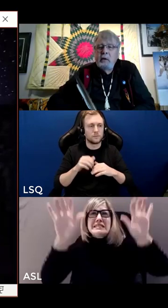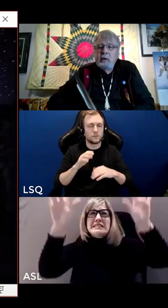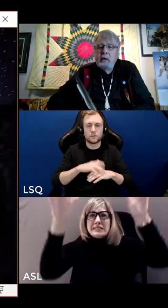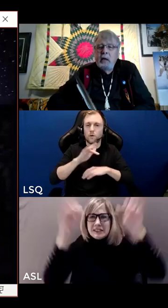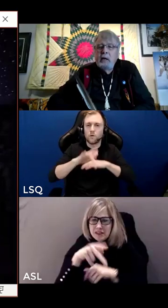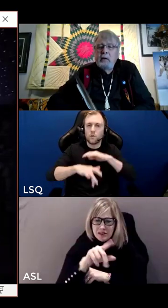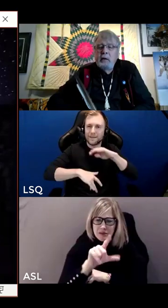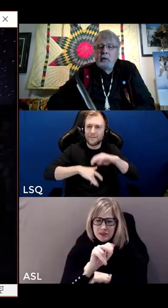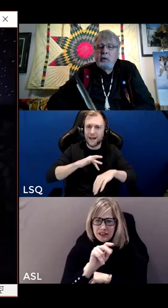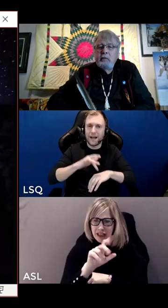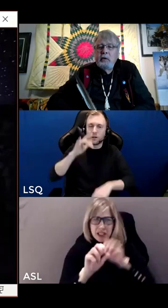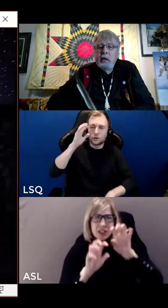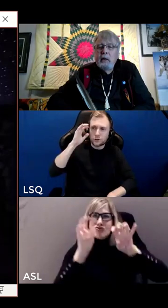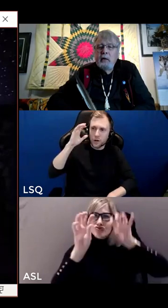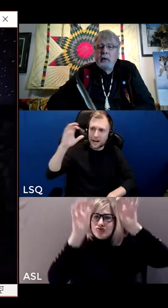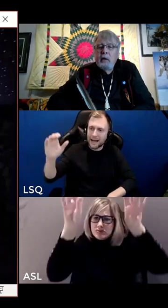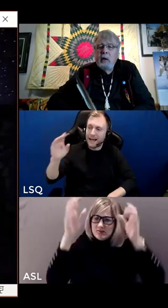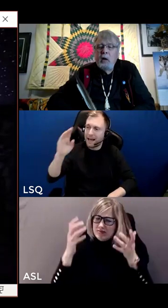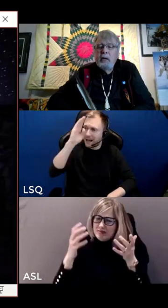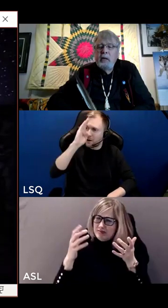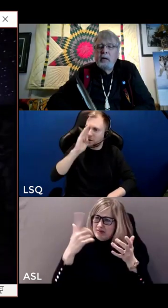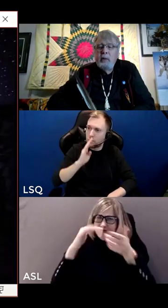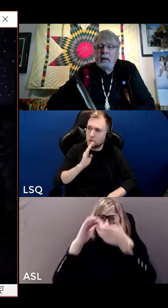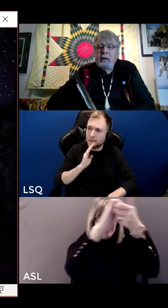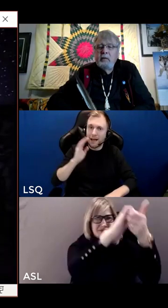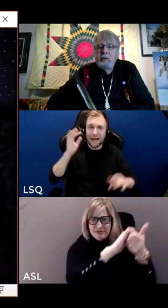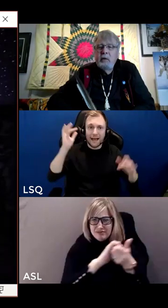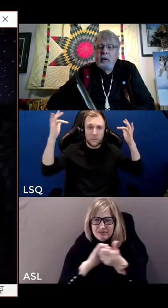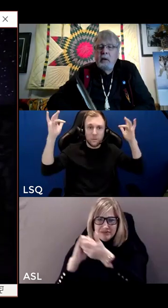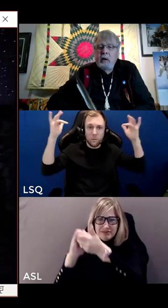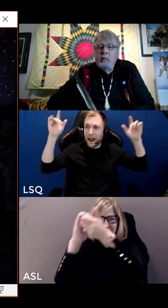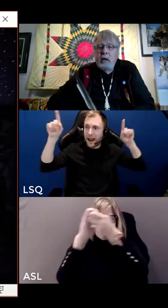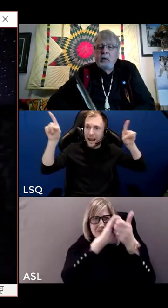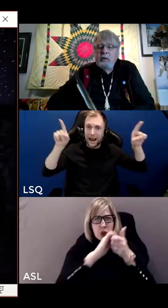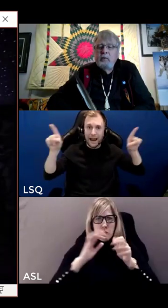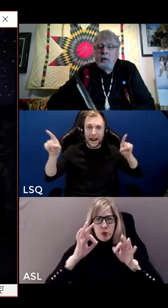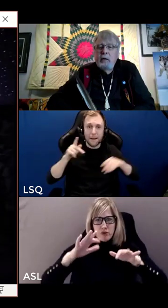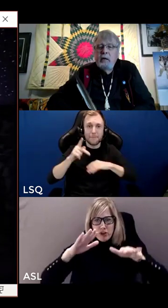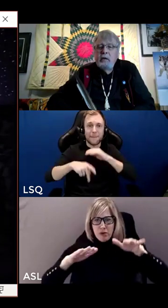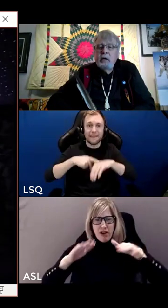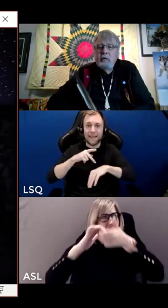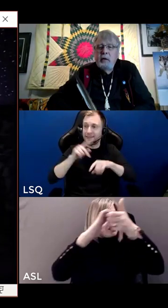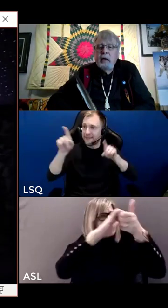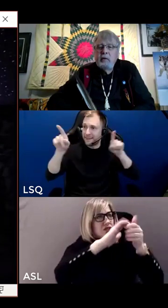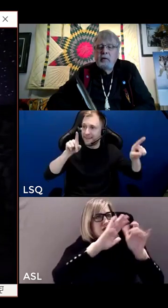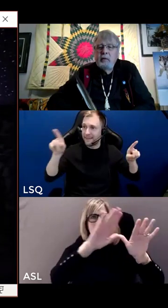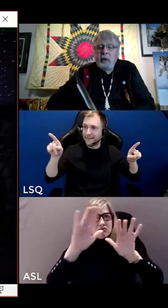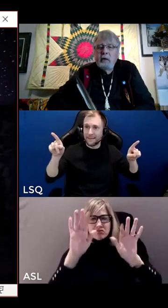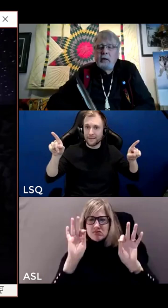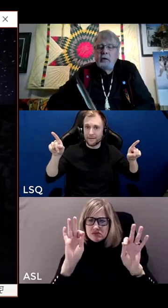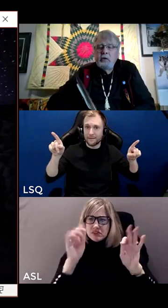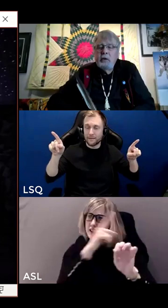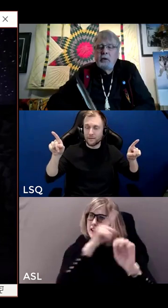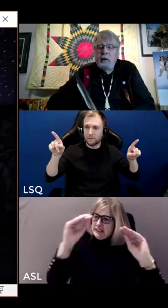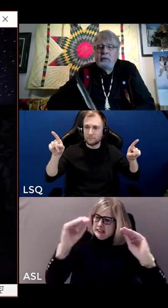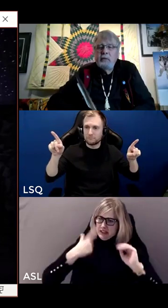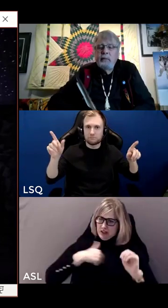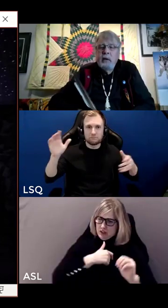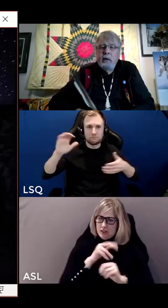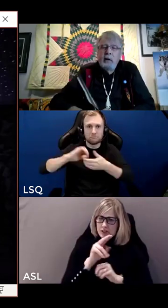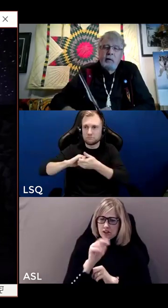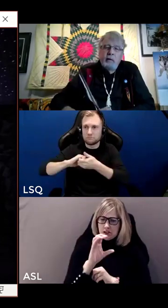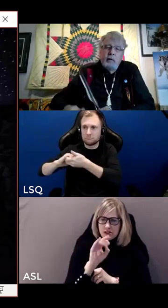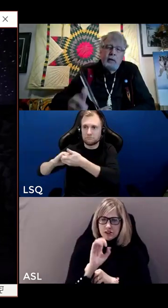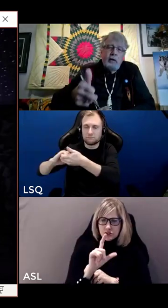that they continue to live together in harmony and balance. And by doing so, they teach us the lessons of unconditional love.